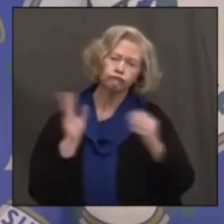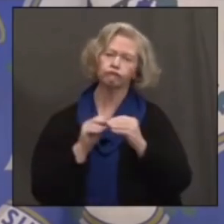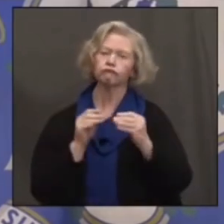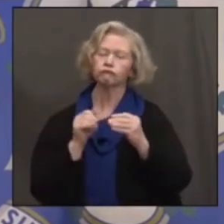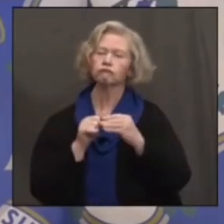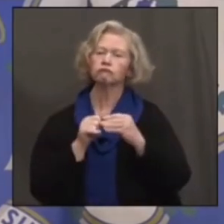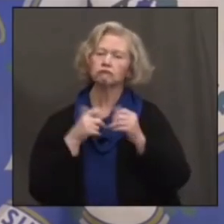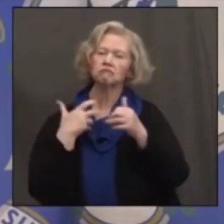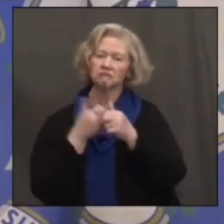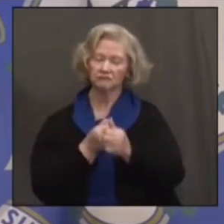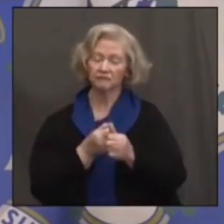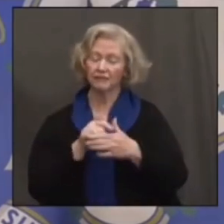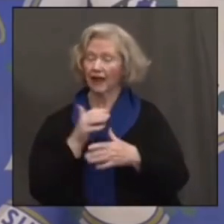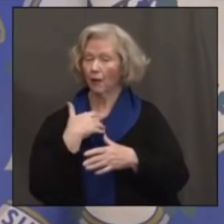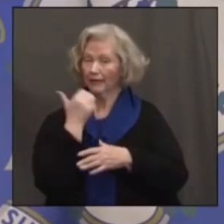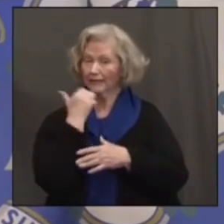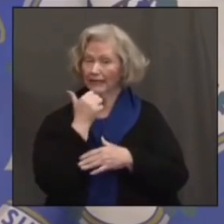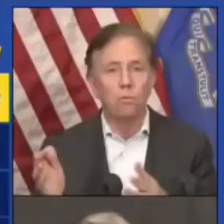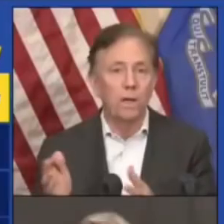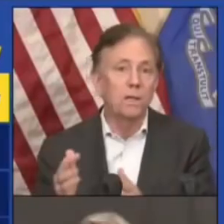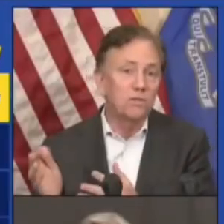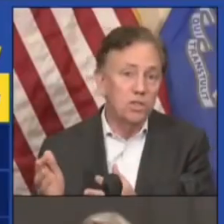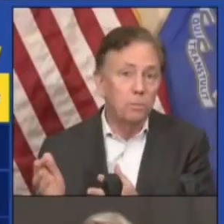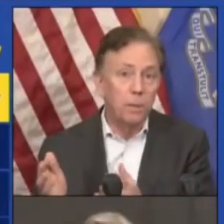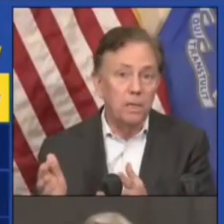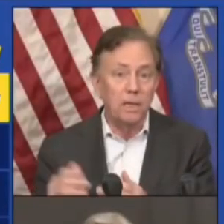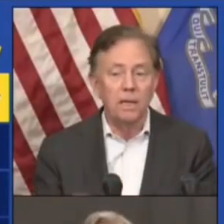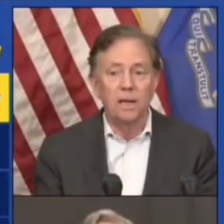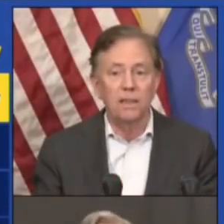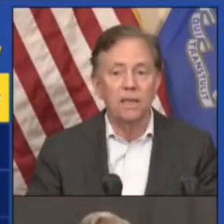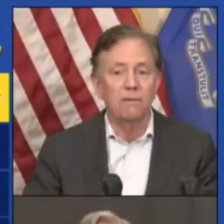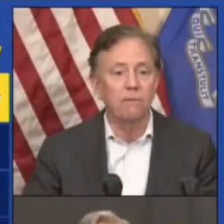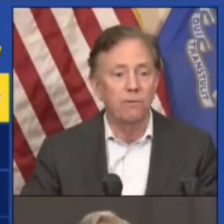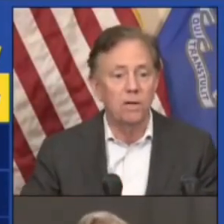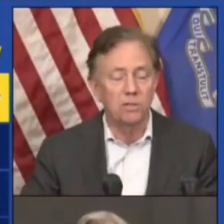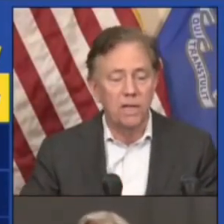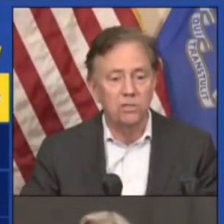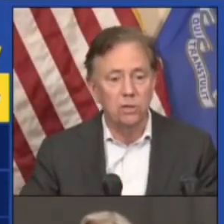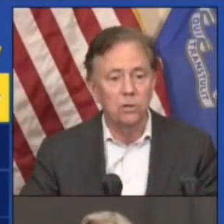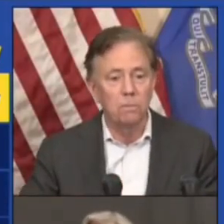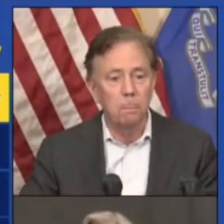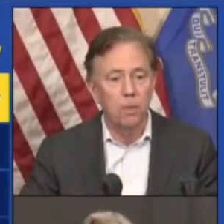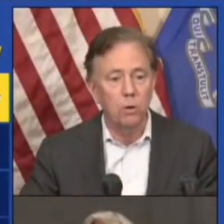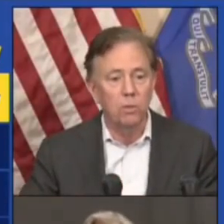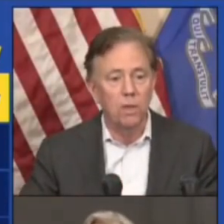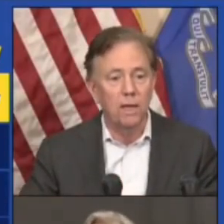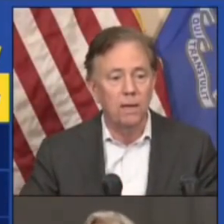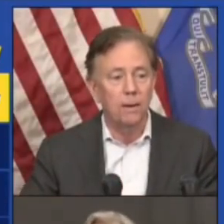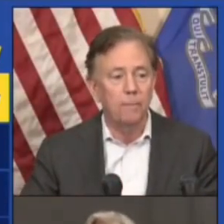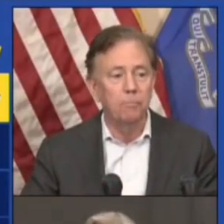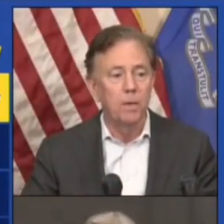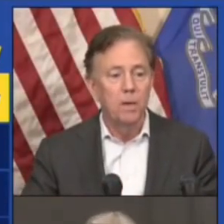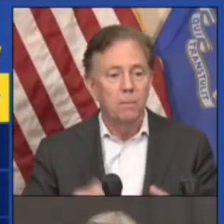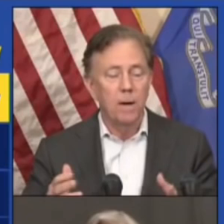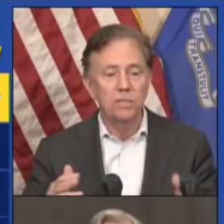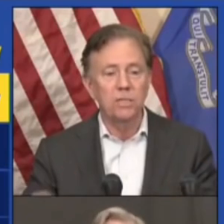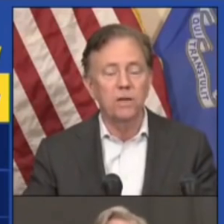I think the daily summary continues to show relative stability, and I think for us that's a good thing.